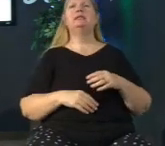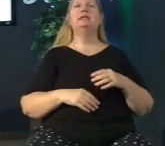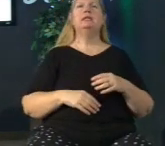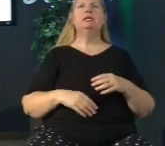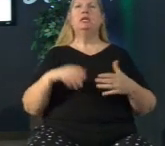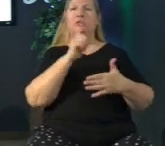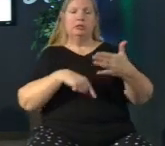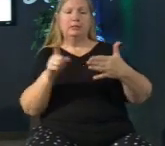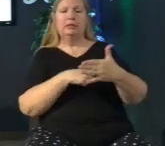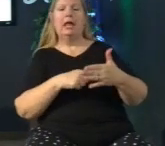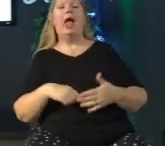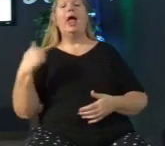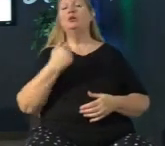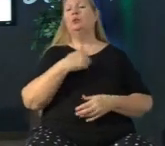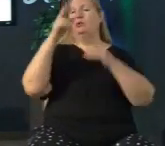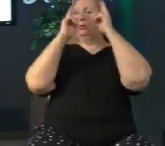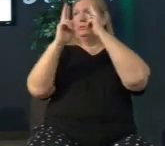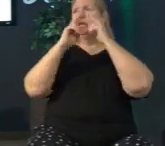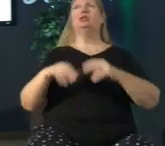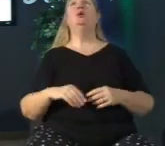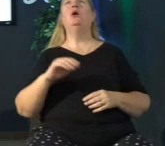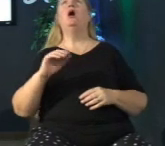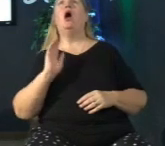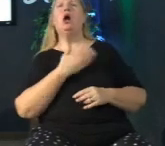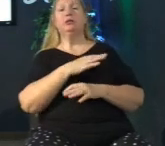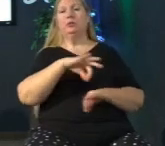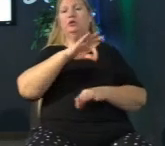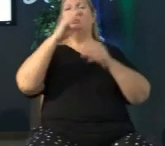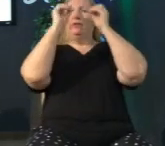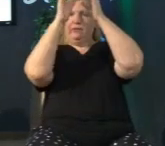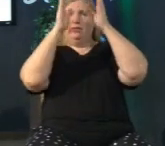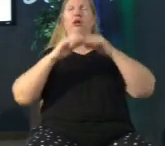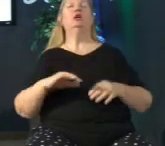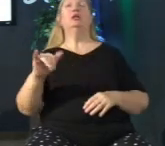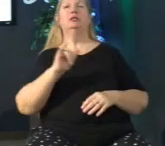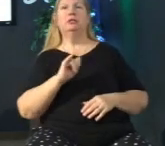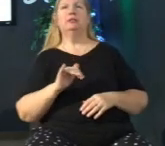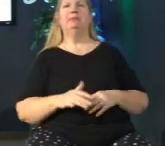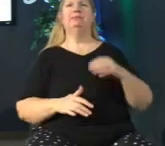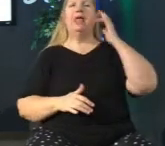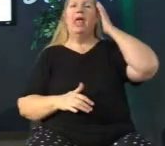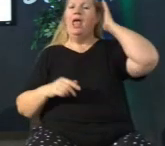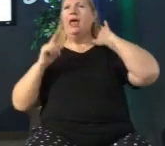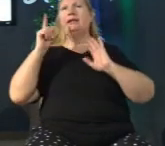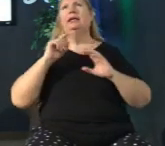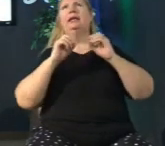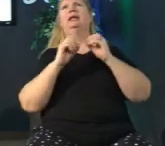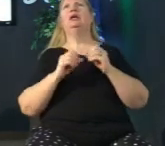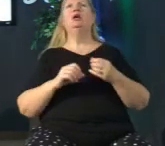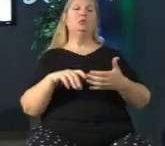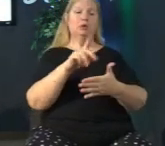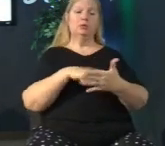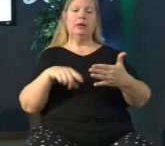more should we submit to the father of our spirits and live our fathers disciplined us for a little while as they thought best but god